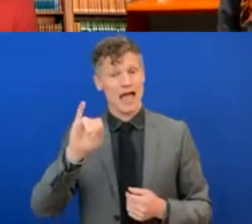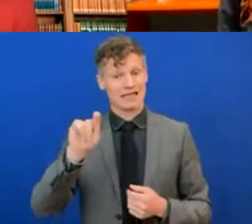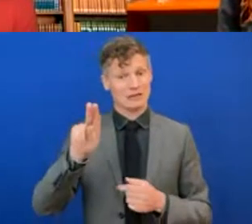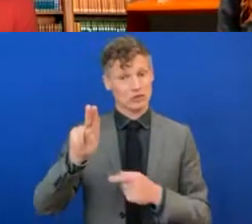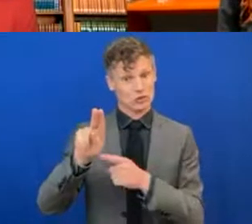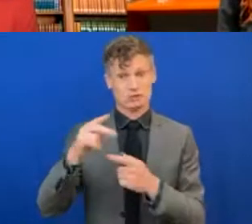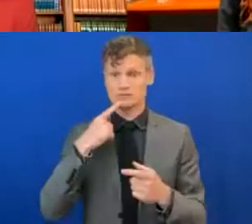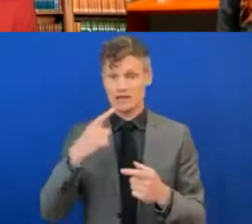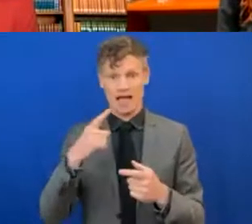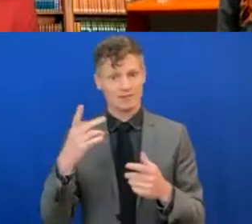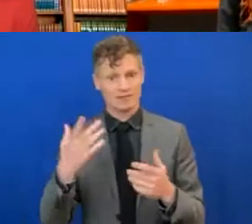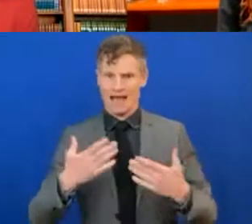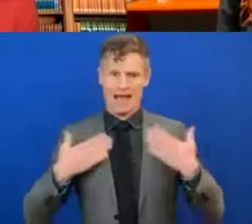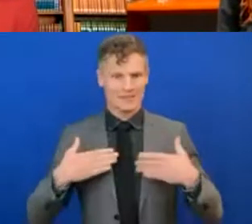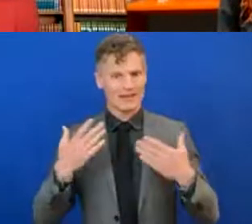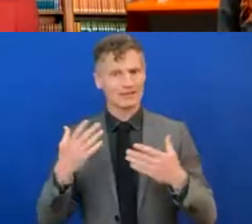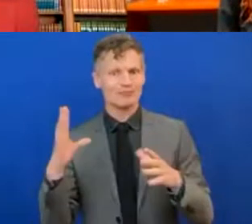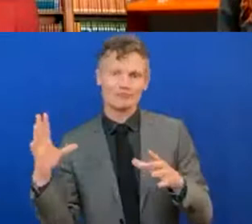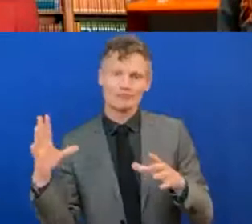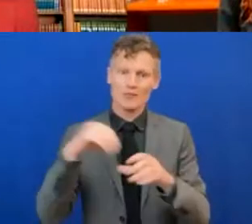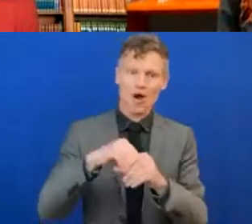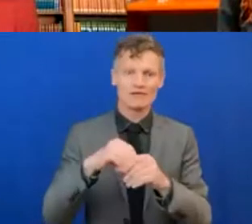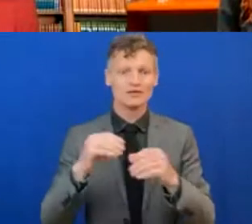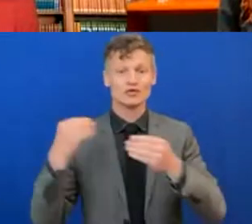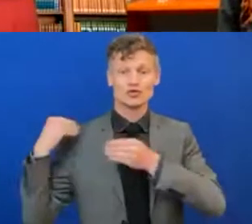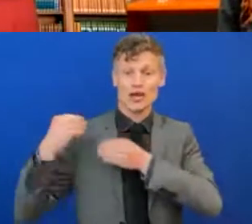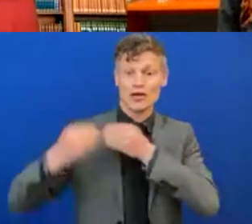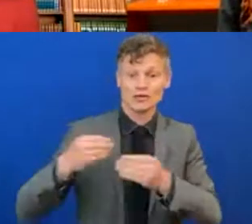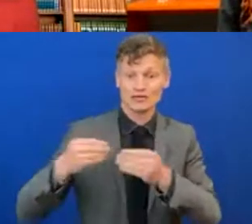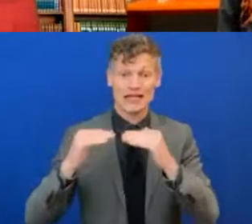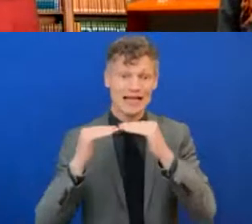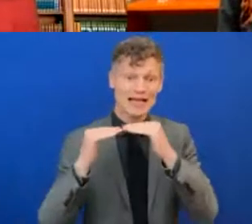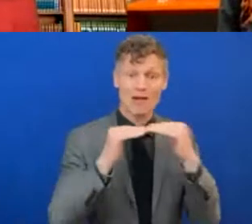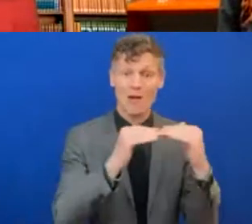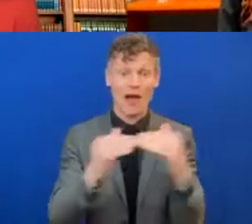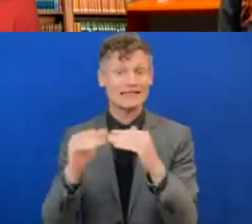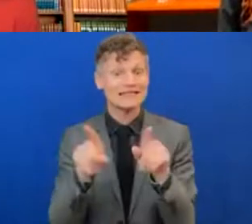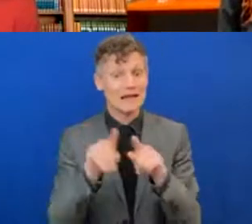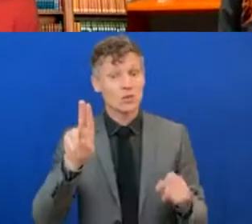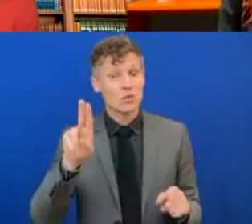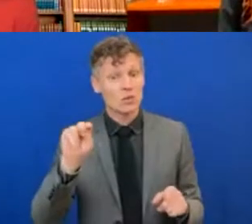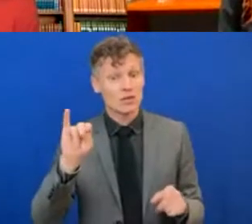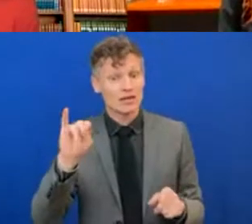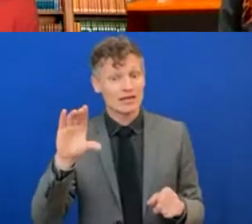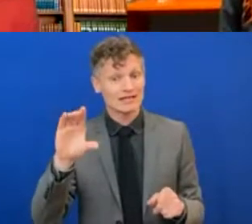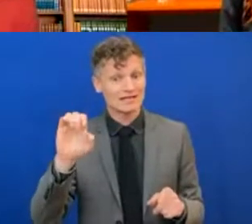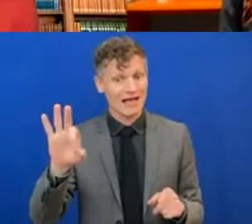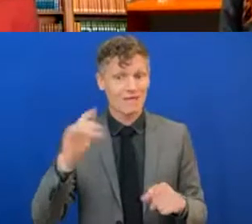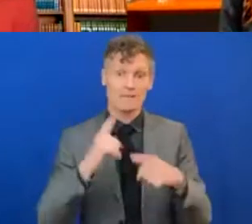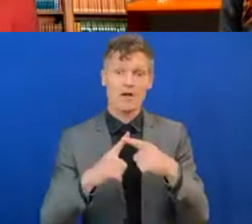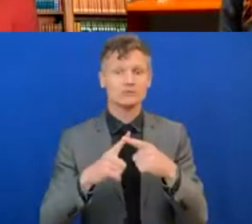together with UNICEF from the UN family and many other private sector and civil society partners.